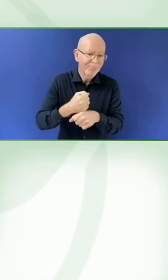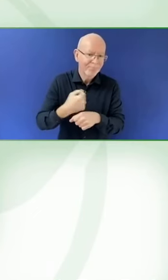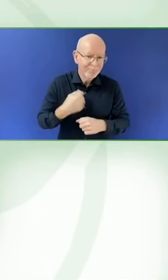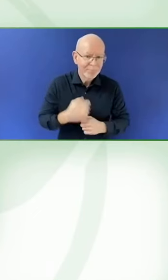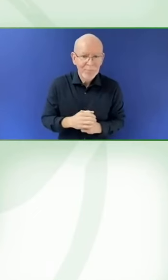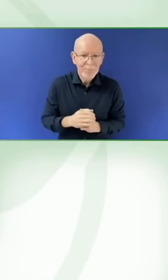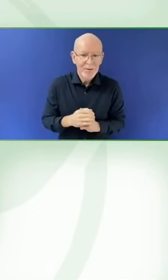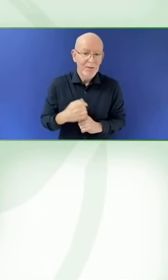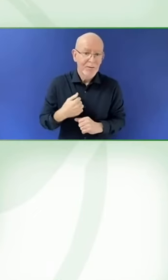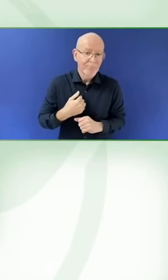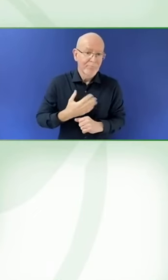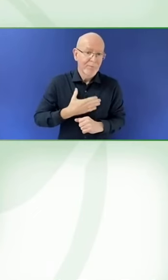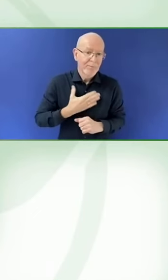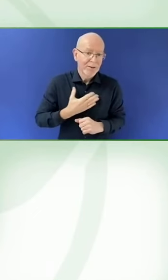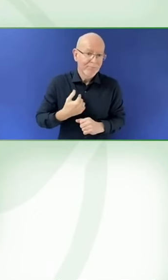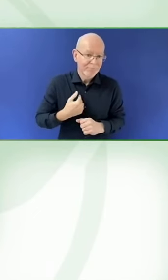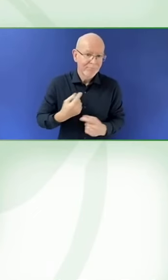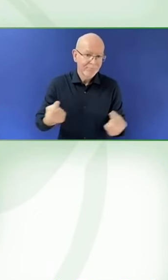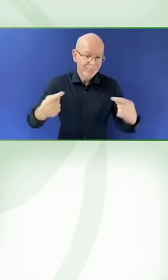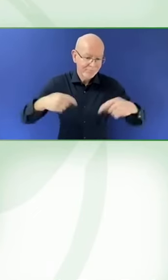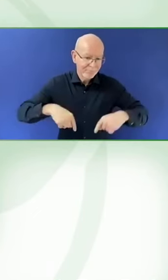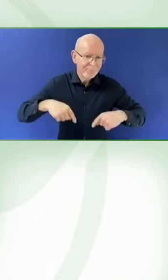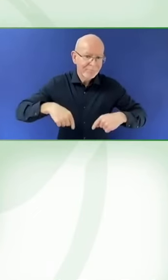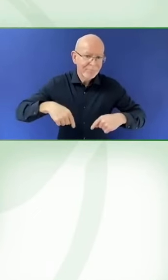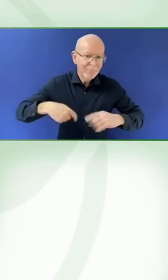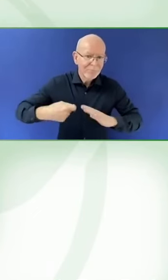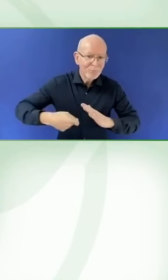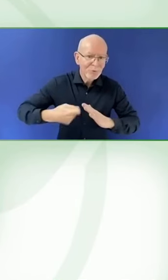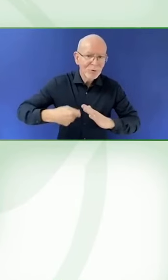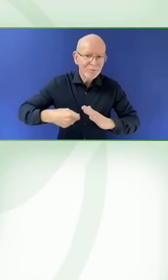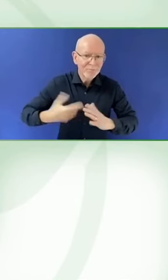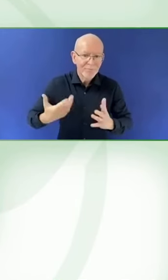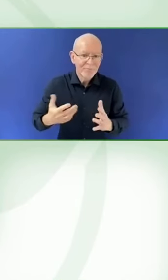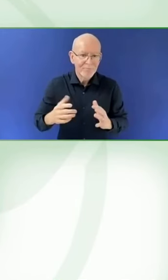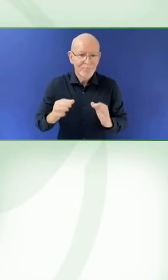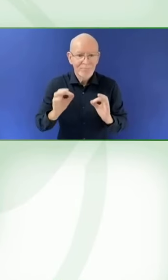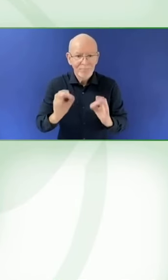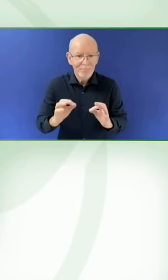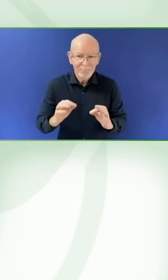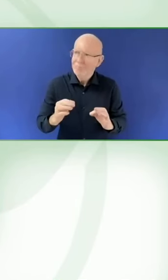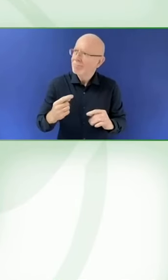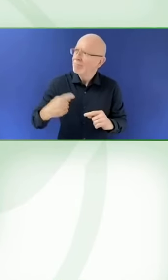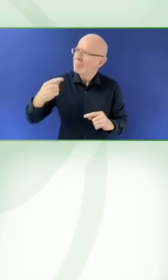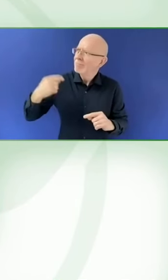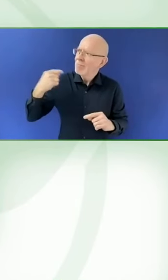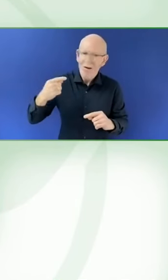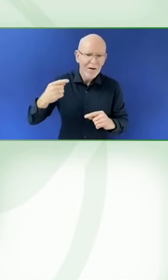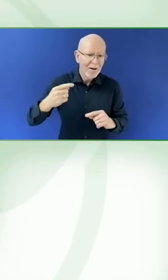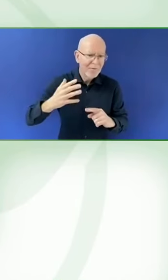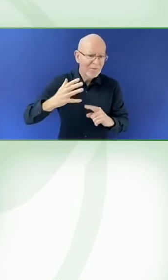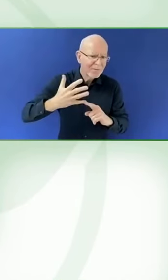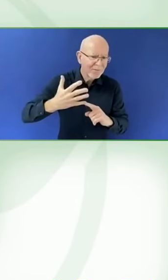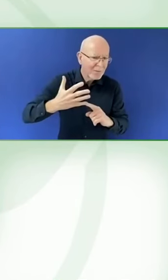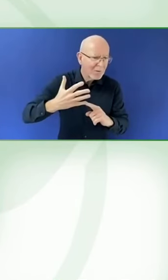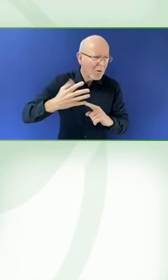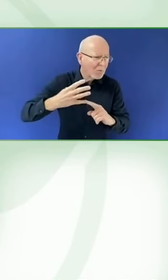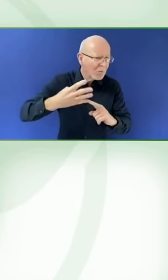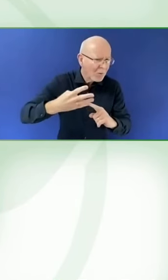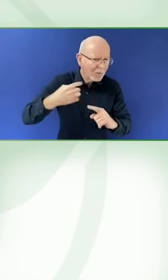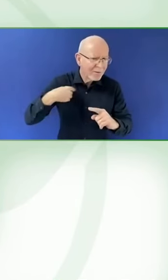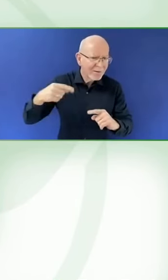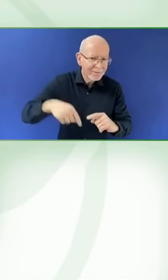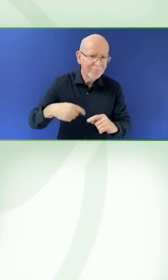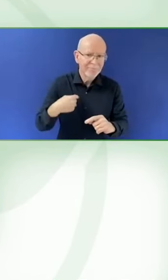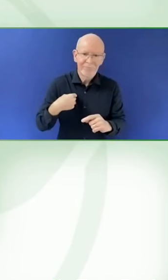access to literature, access to storytelling is a really critical topic. When we think about the stories that we've all learned as